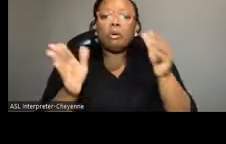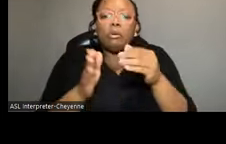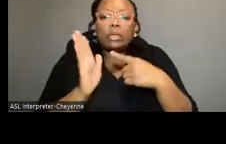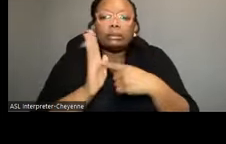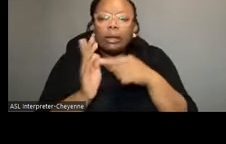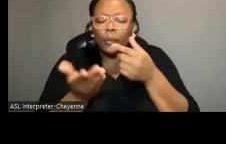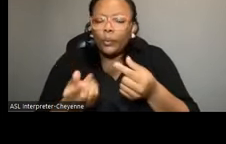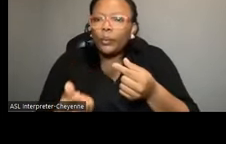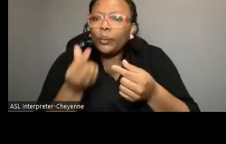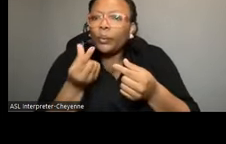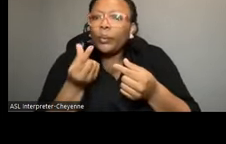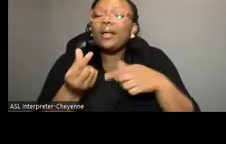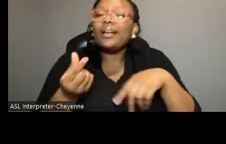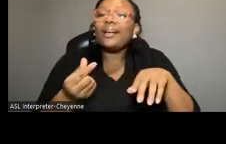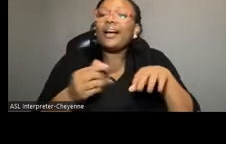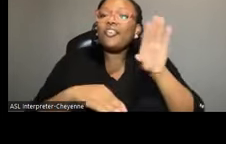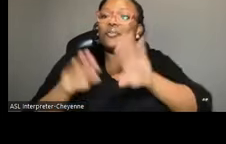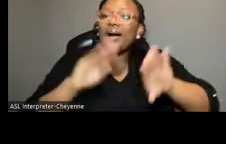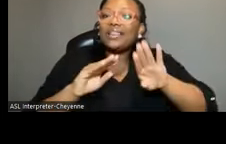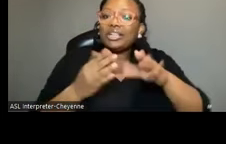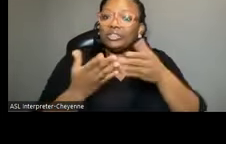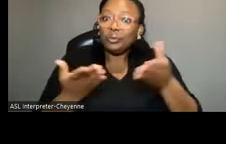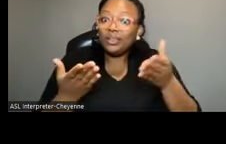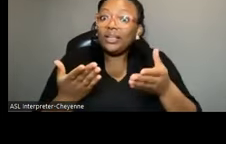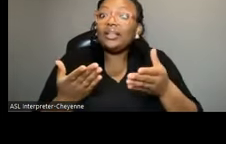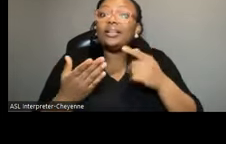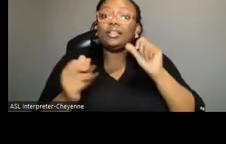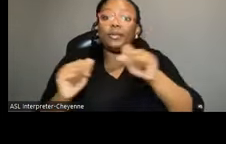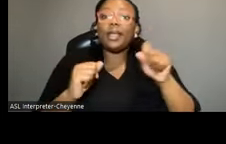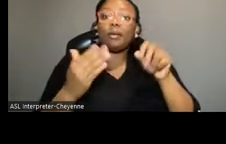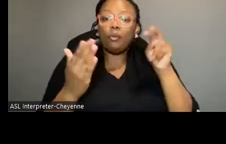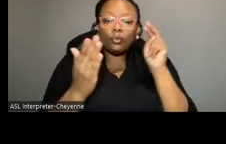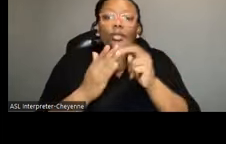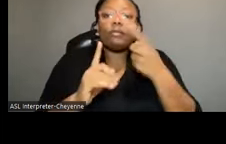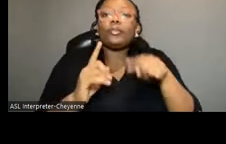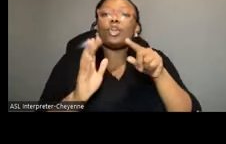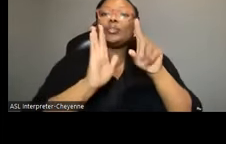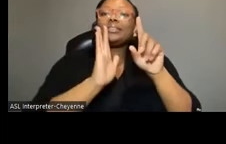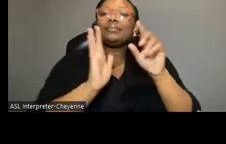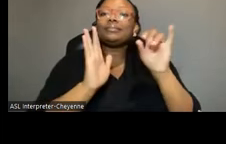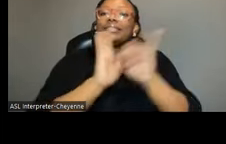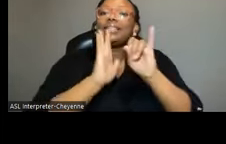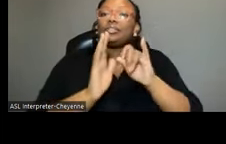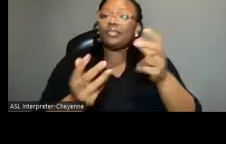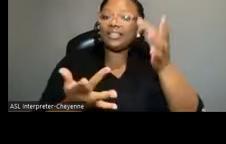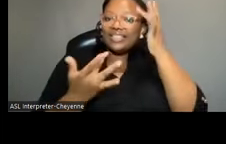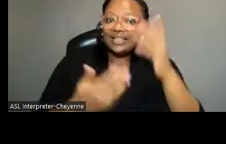biological, archaeological material, to actually be able to look for these signals of the disease.